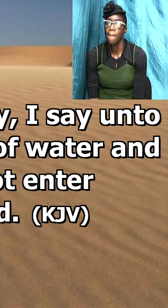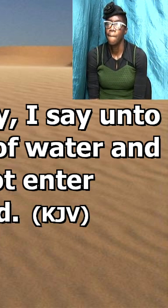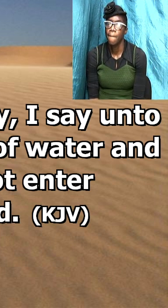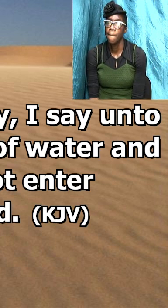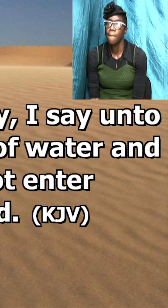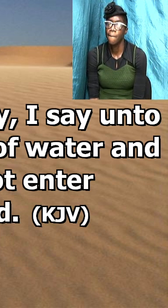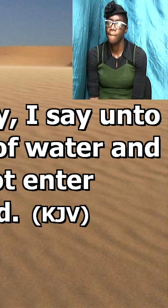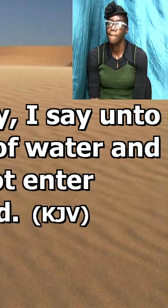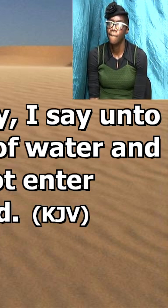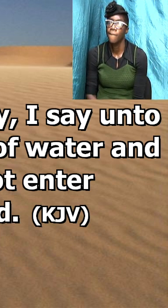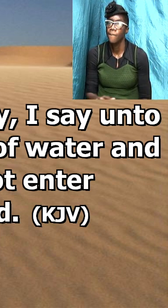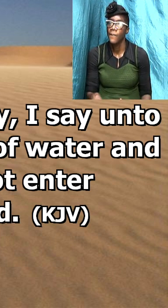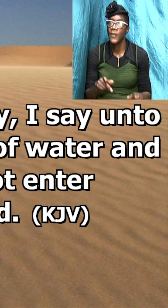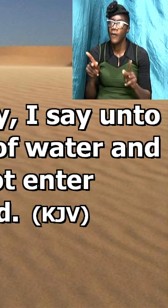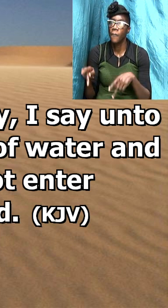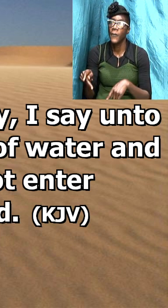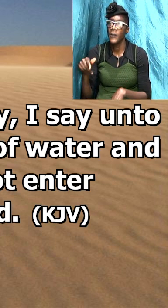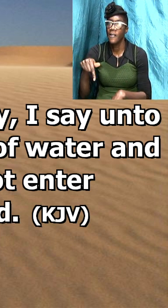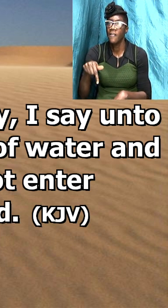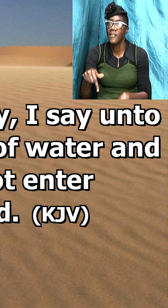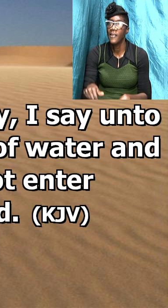so when you put this